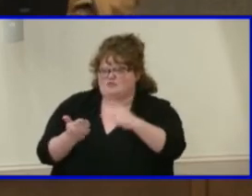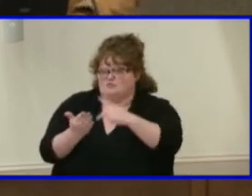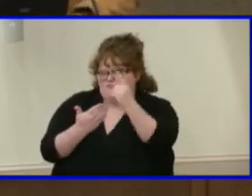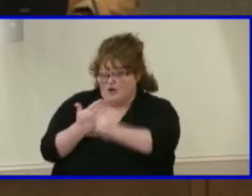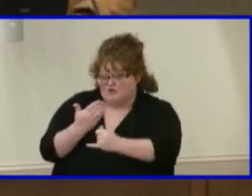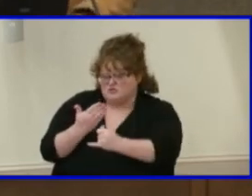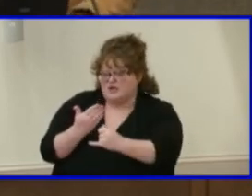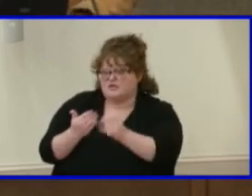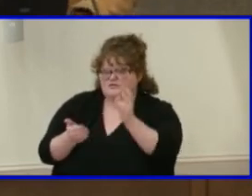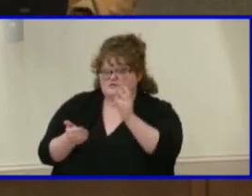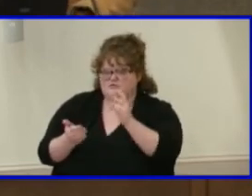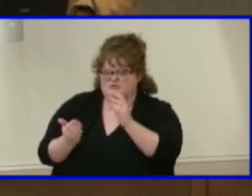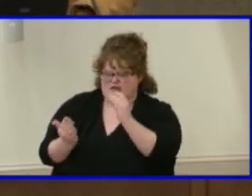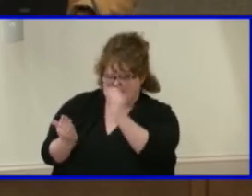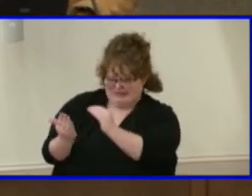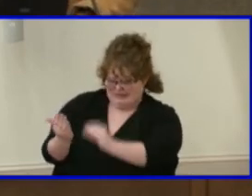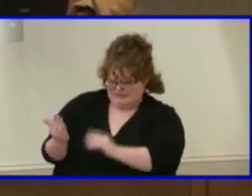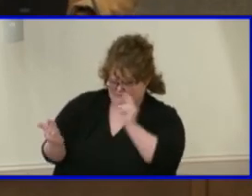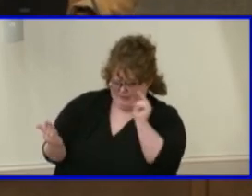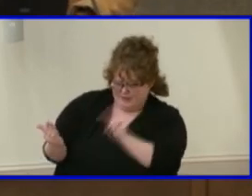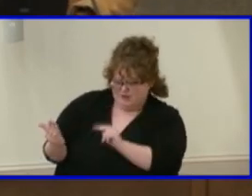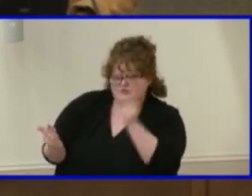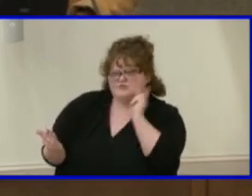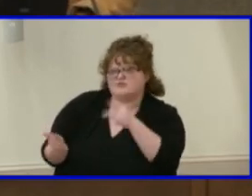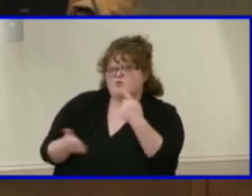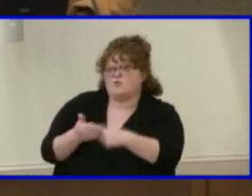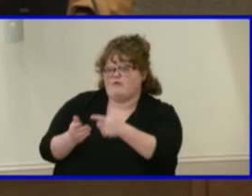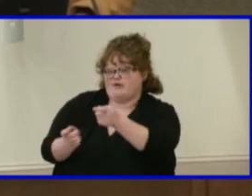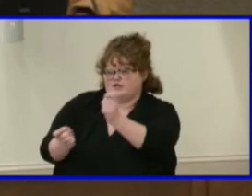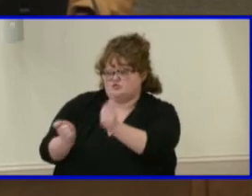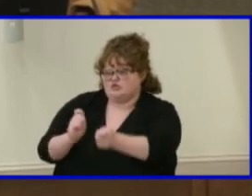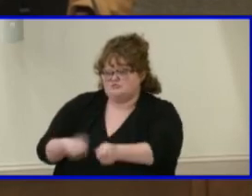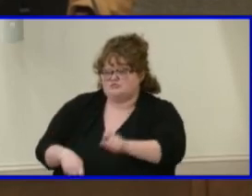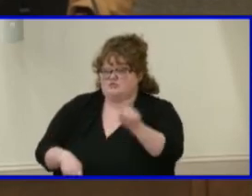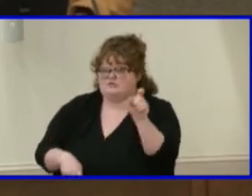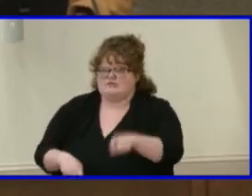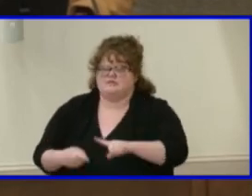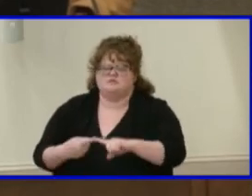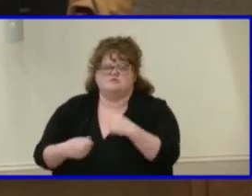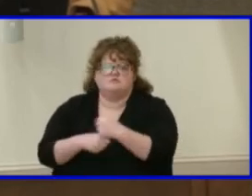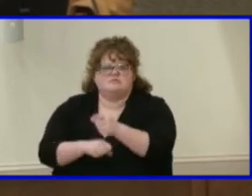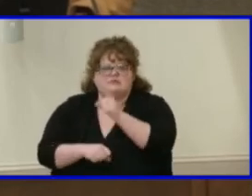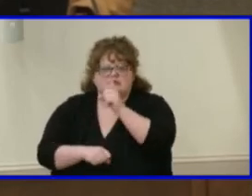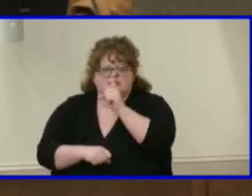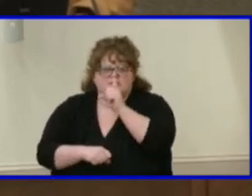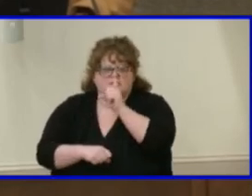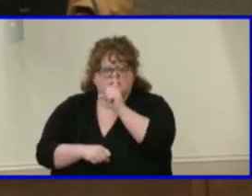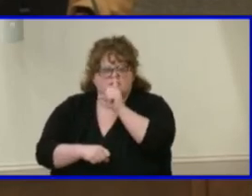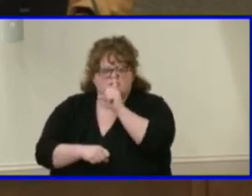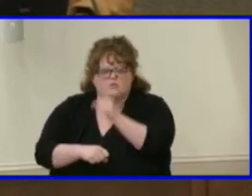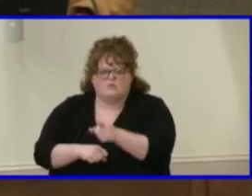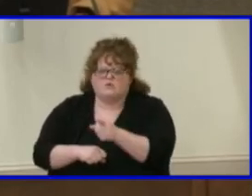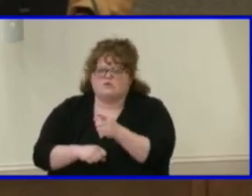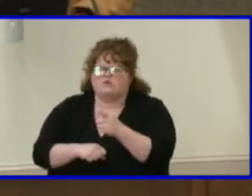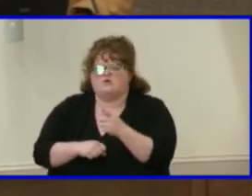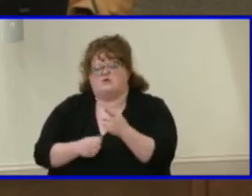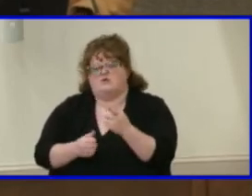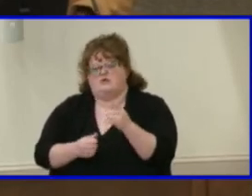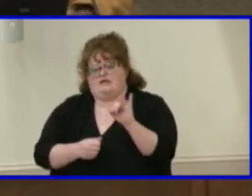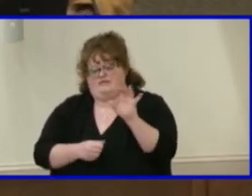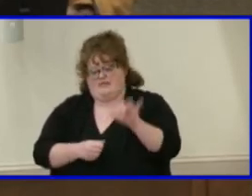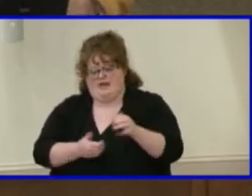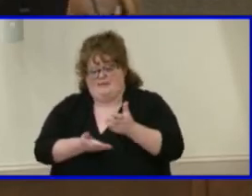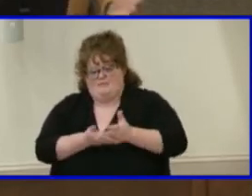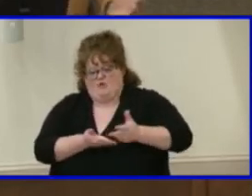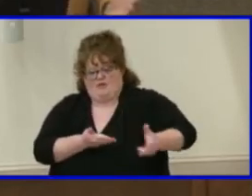on the list and see what adjustments we need to make in order to possibly expand that parking lot